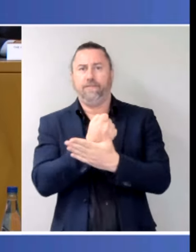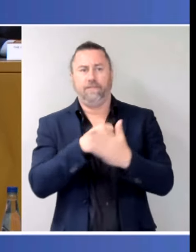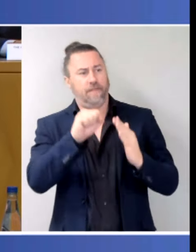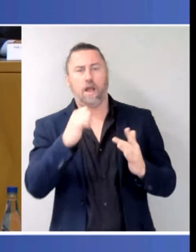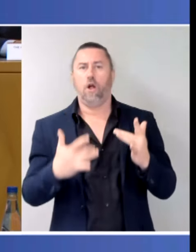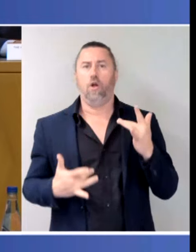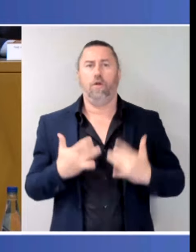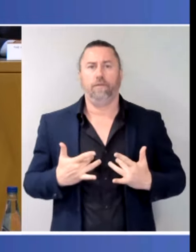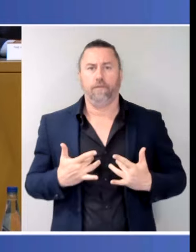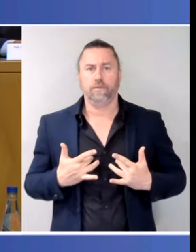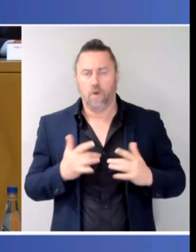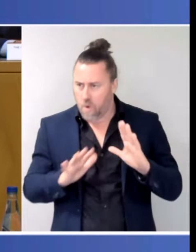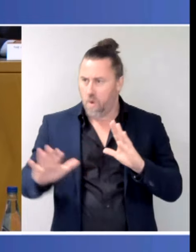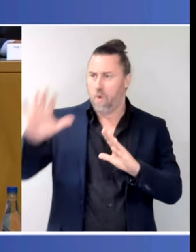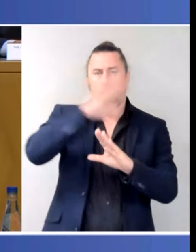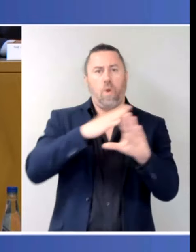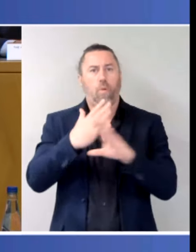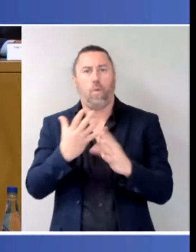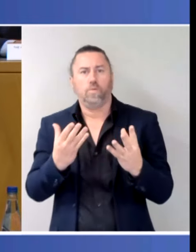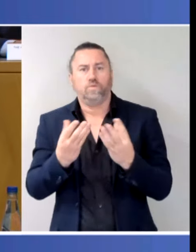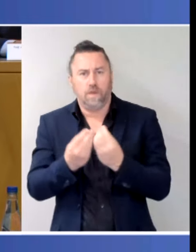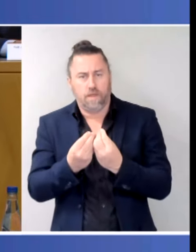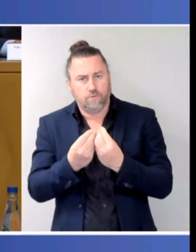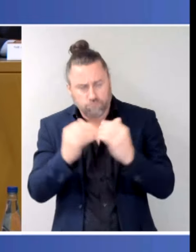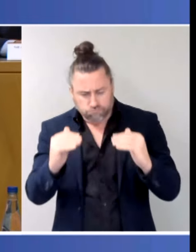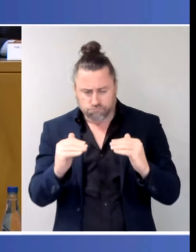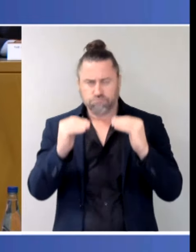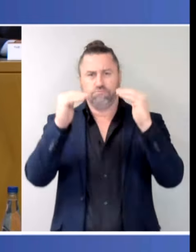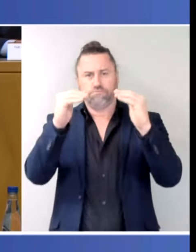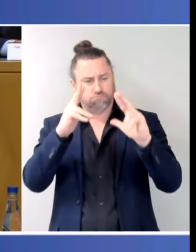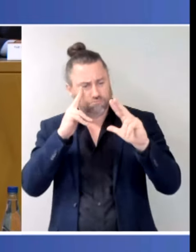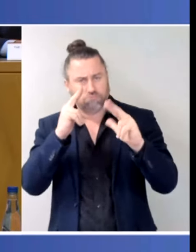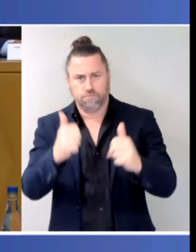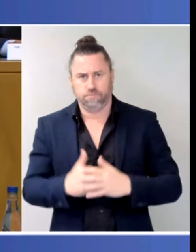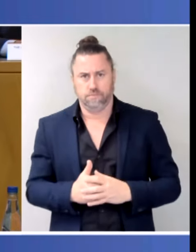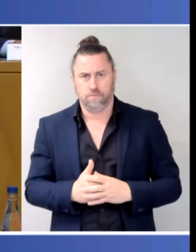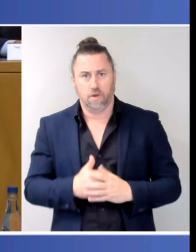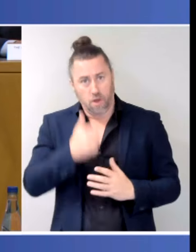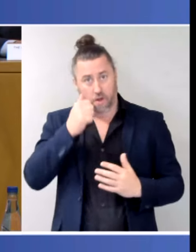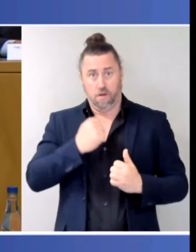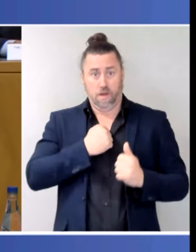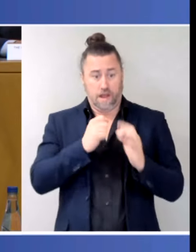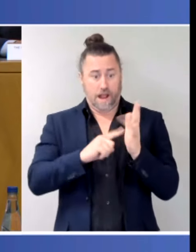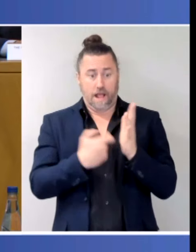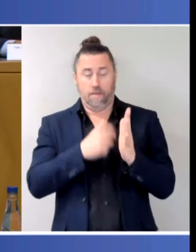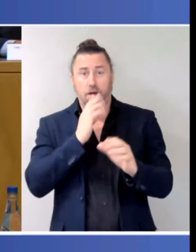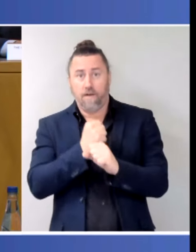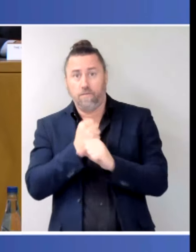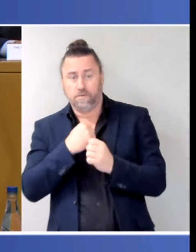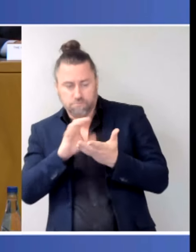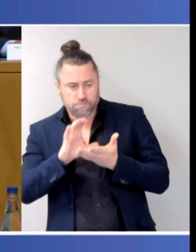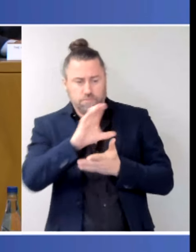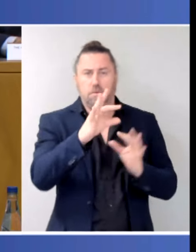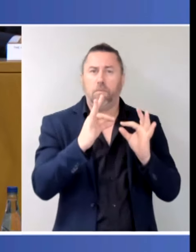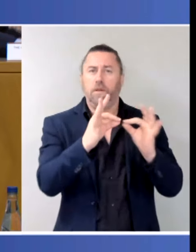This is on top of as well the billions of dollars that my Government has committed for housing and support for single